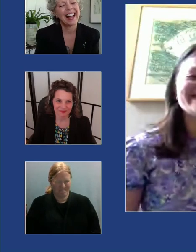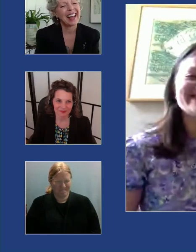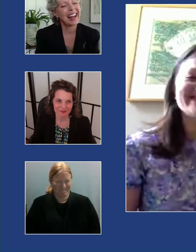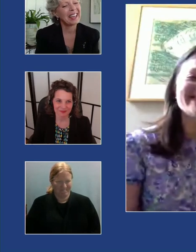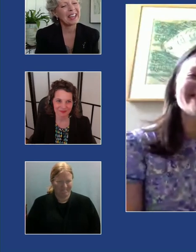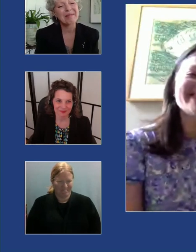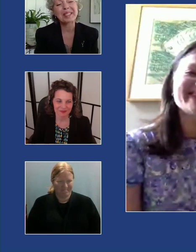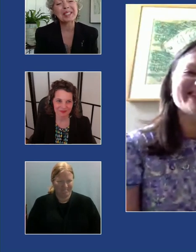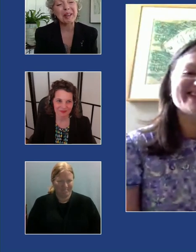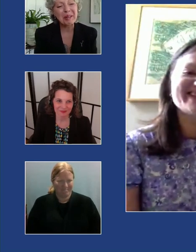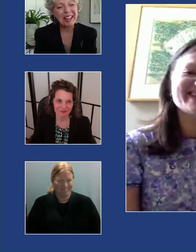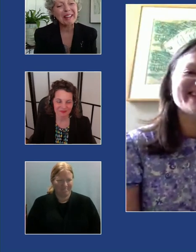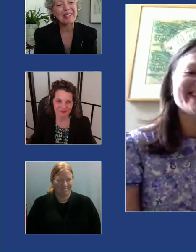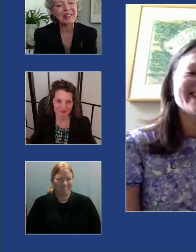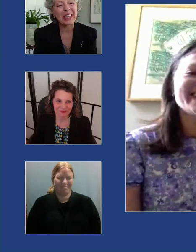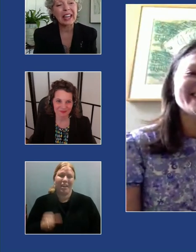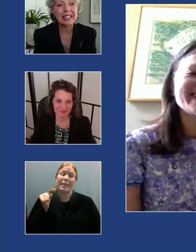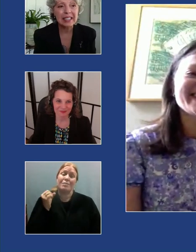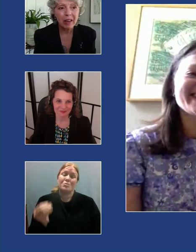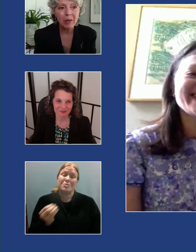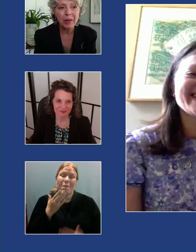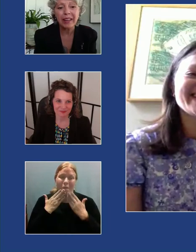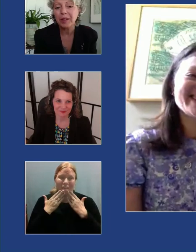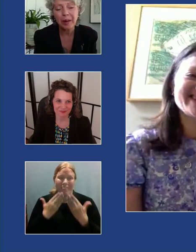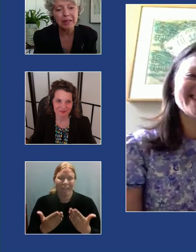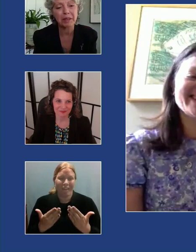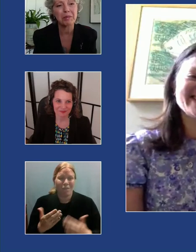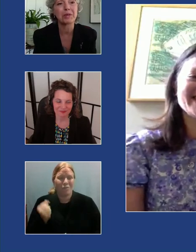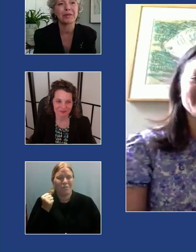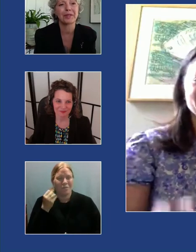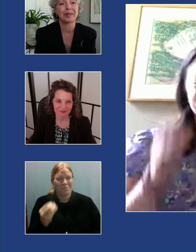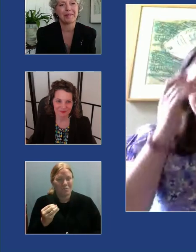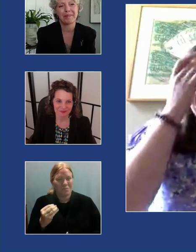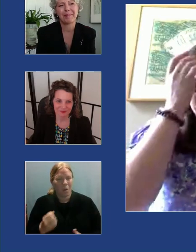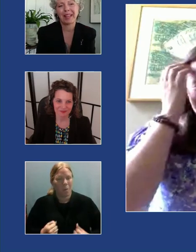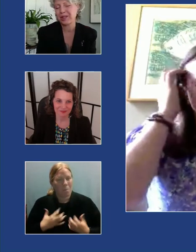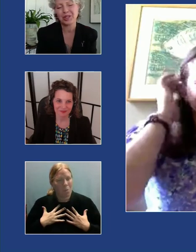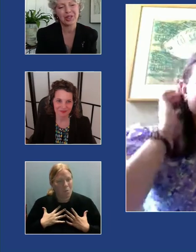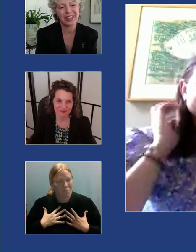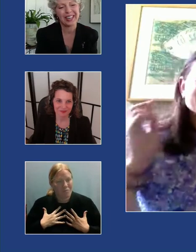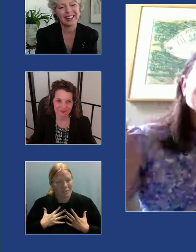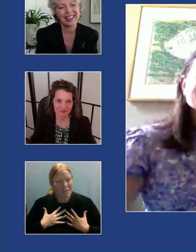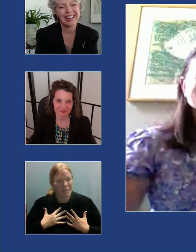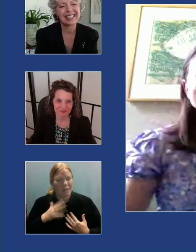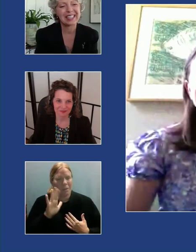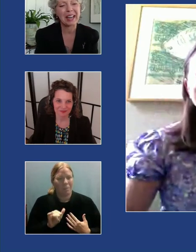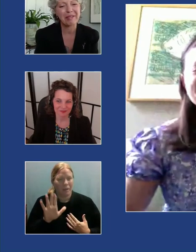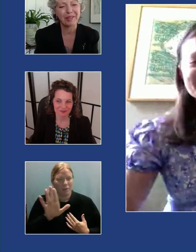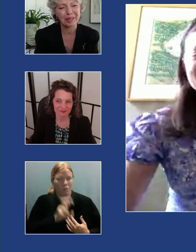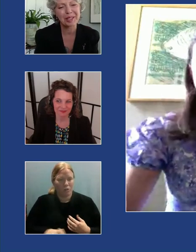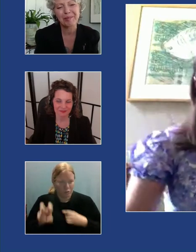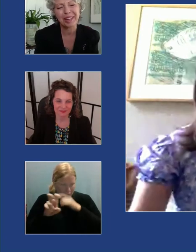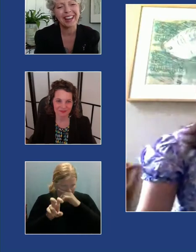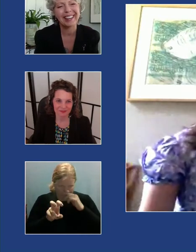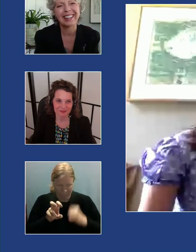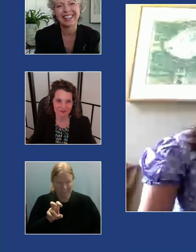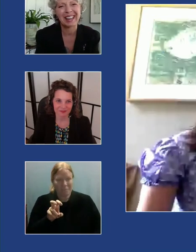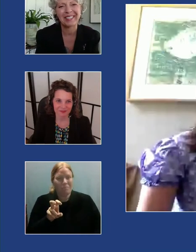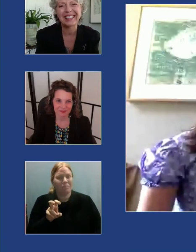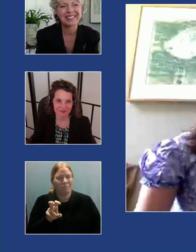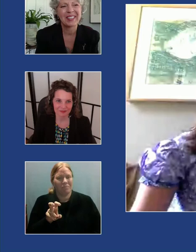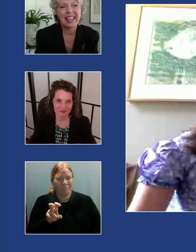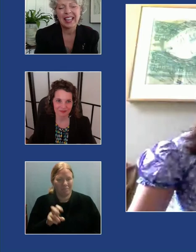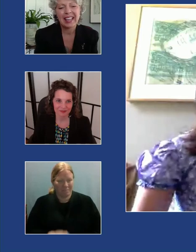I am so thankful and so incredibly moved by your journey as it unfolds Bria